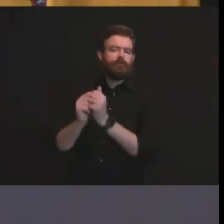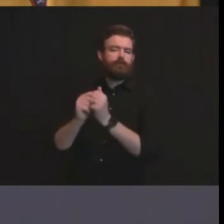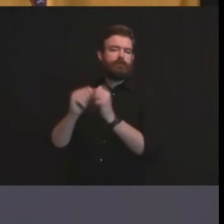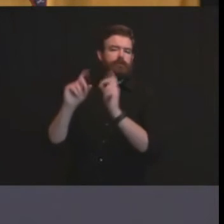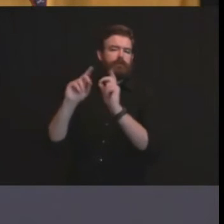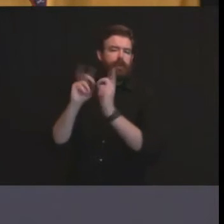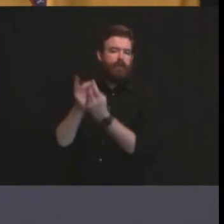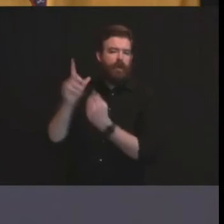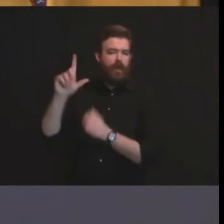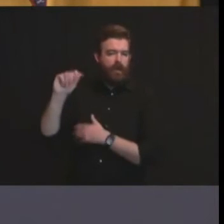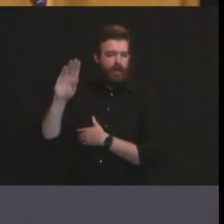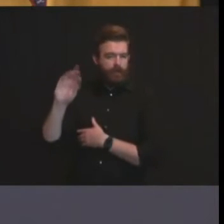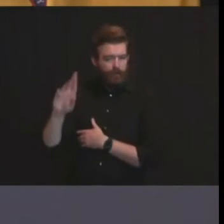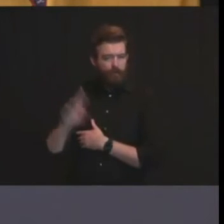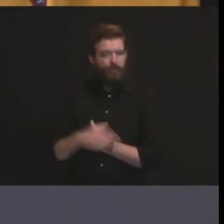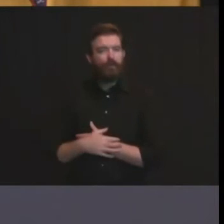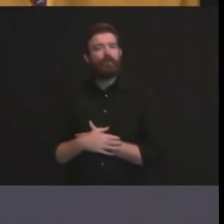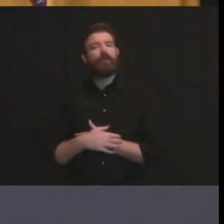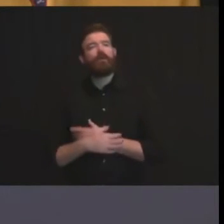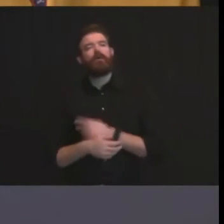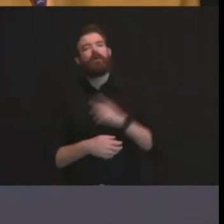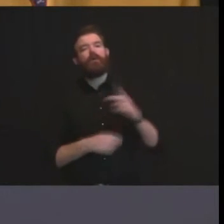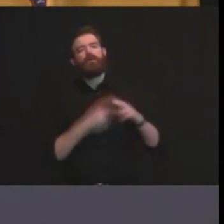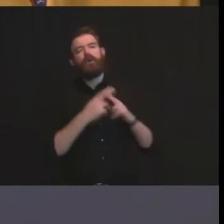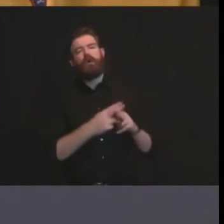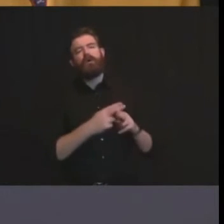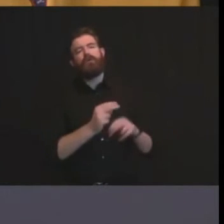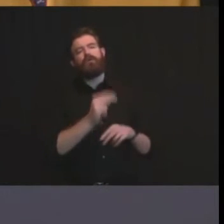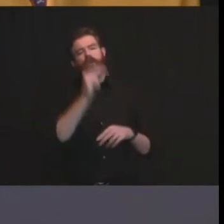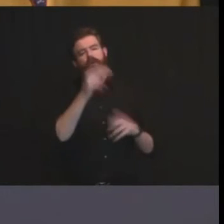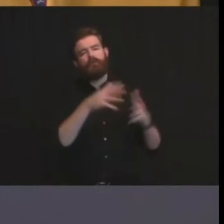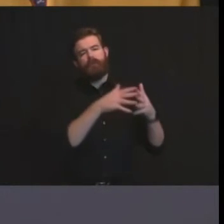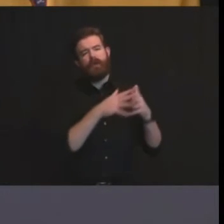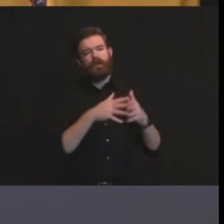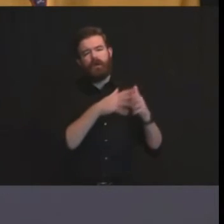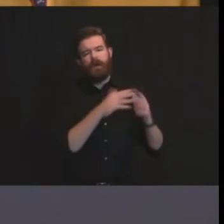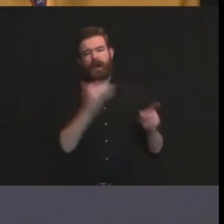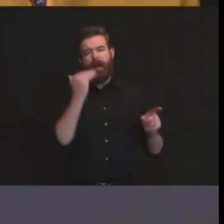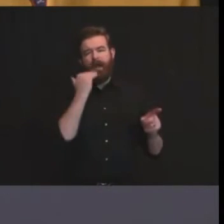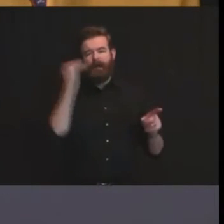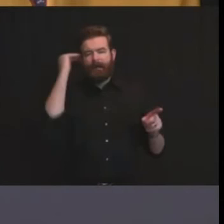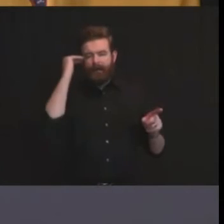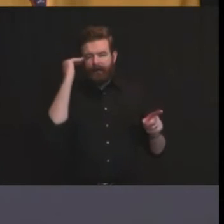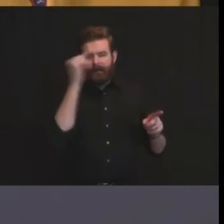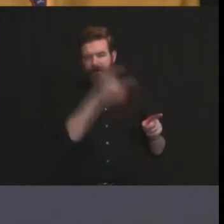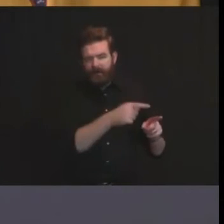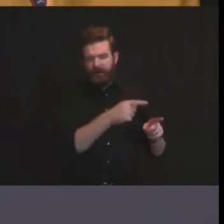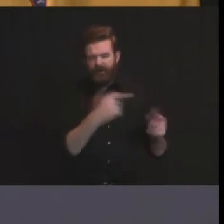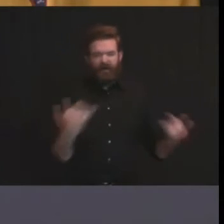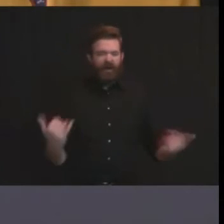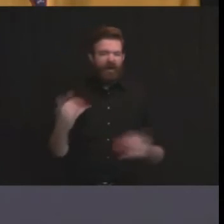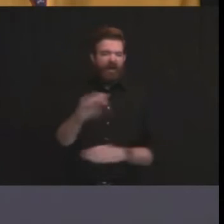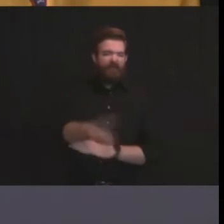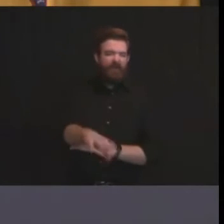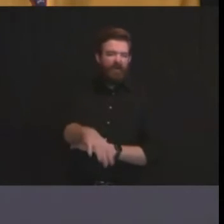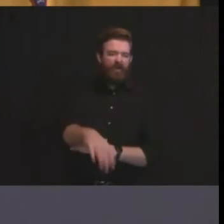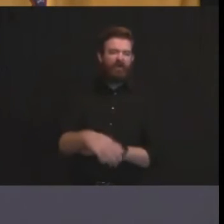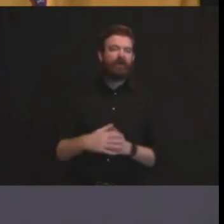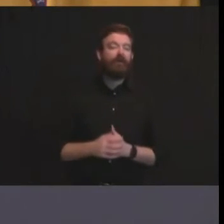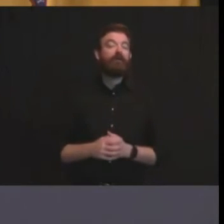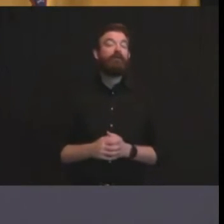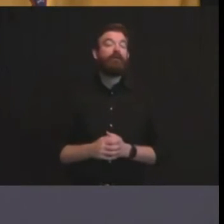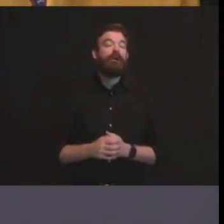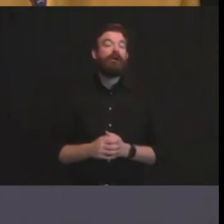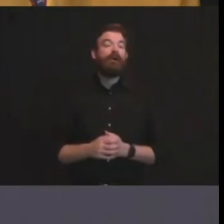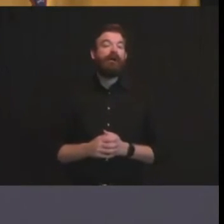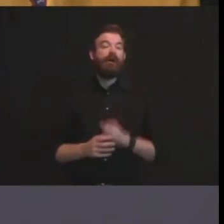too early to tell it feels to me like they're consolidating their bakeries east coast central